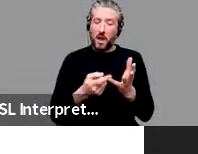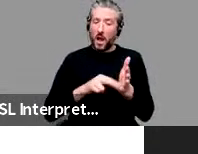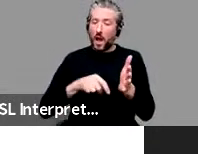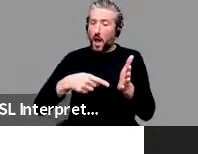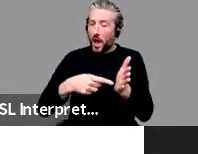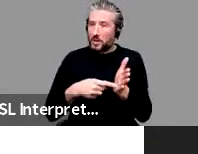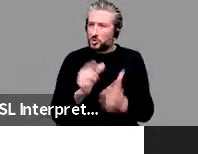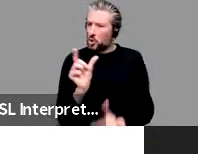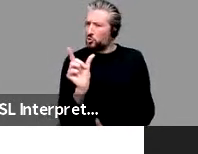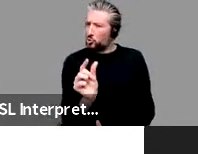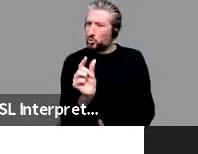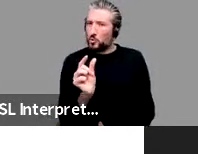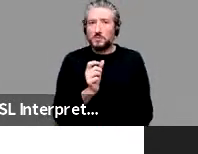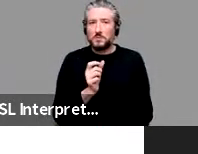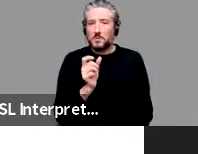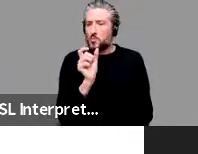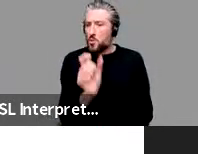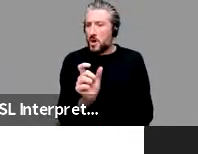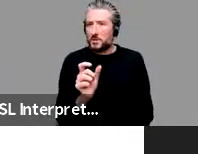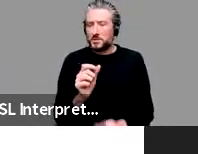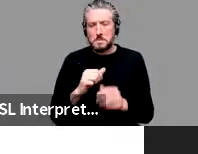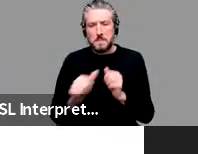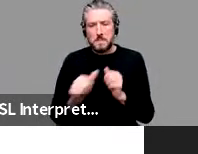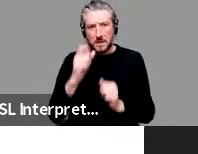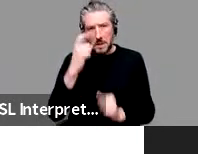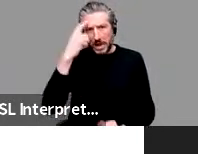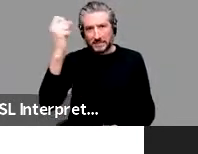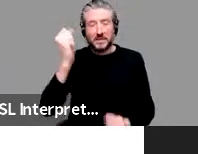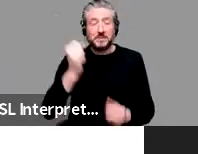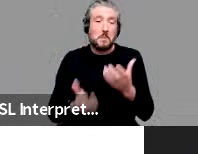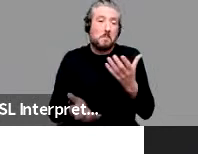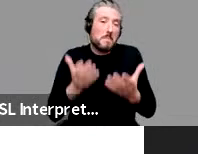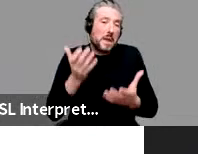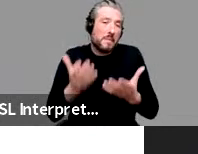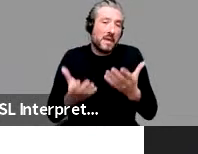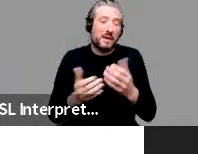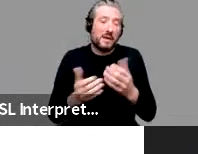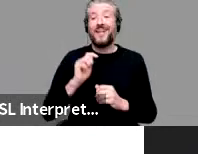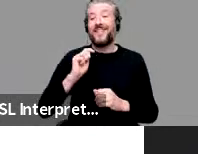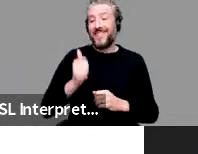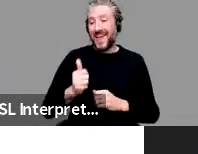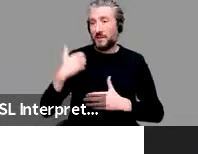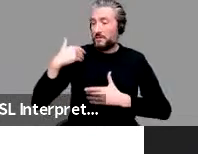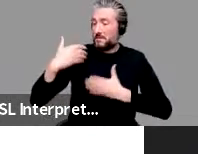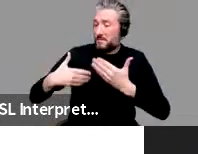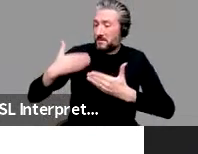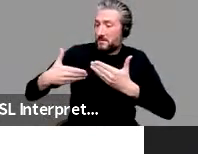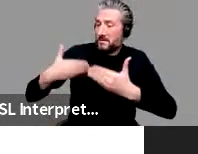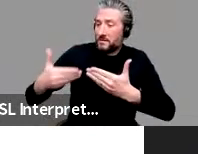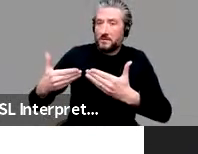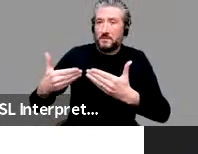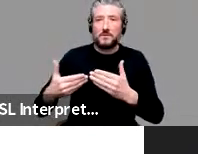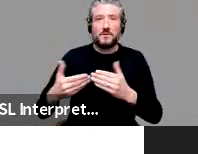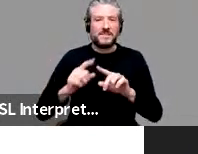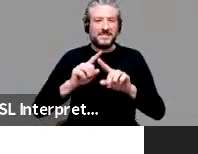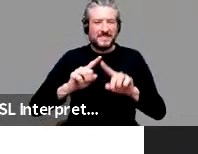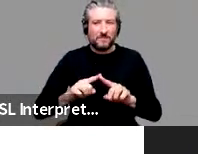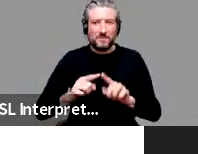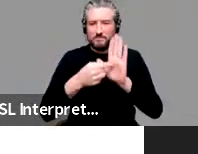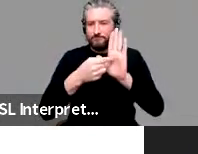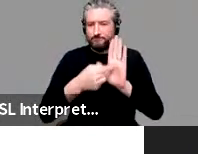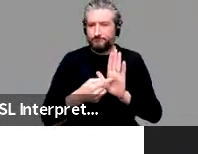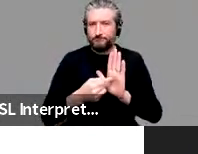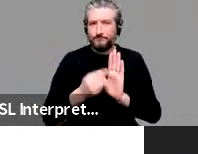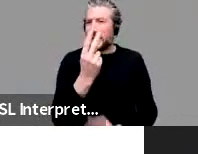in that sense. And slowly over decades, other of these cases got sucked in.